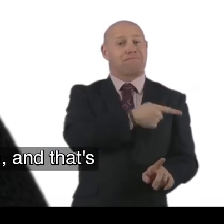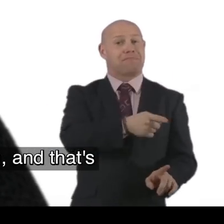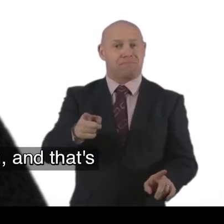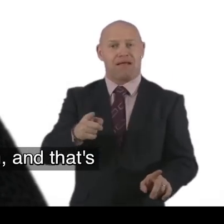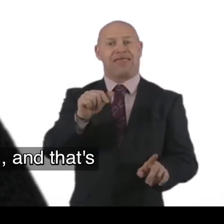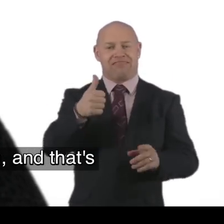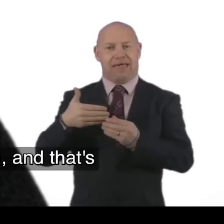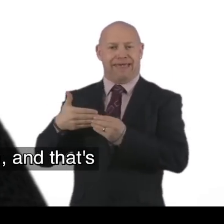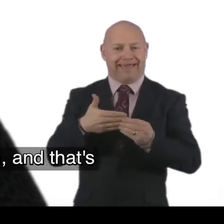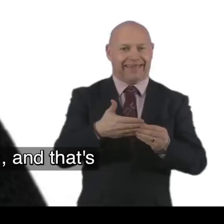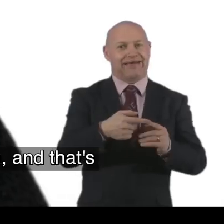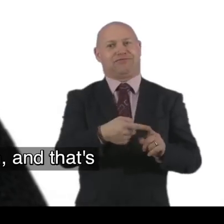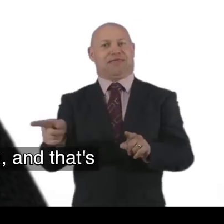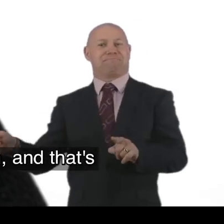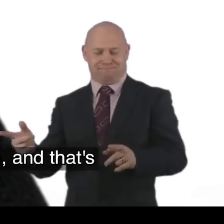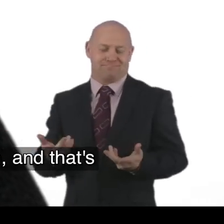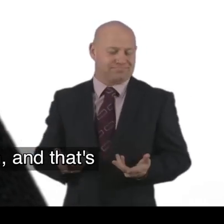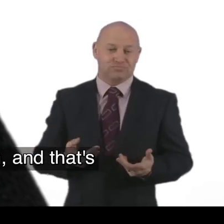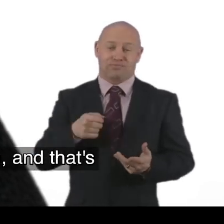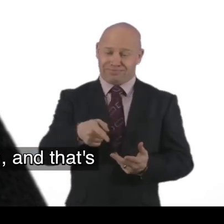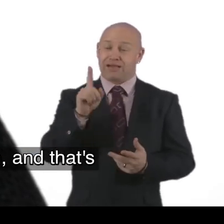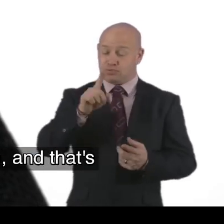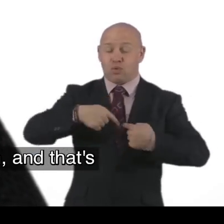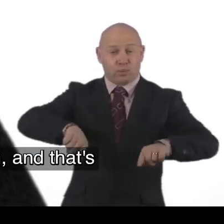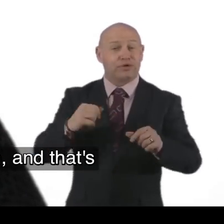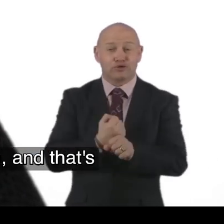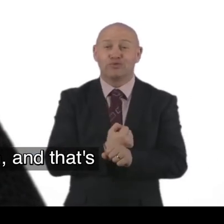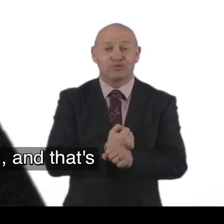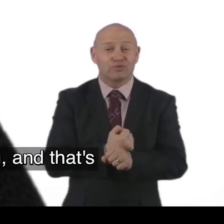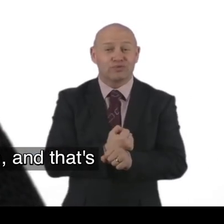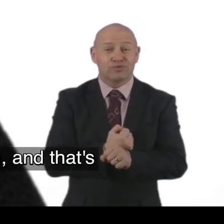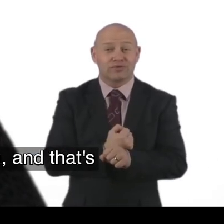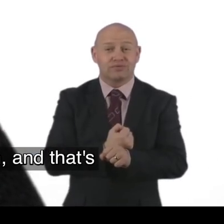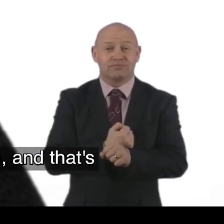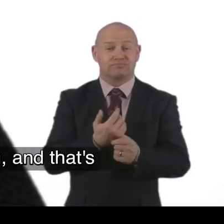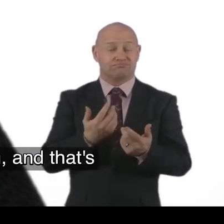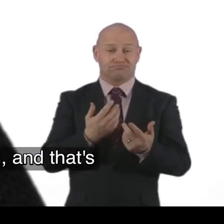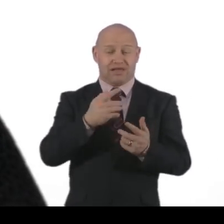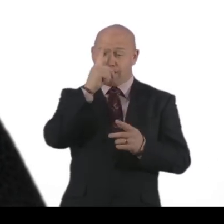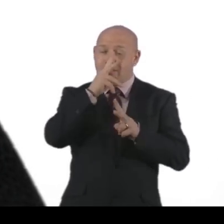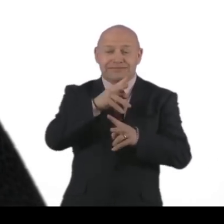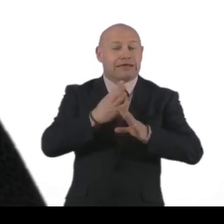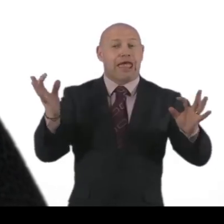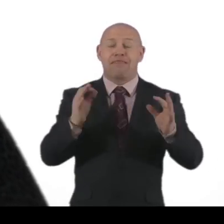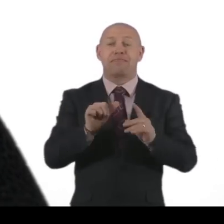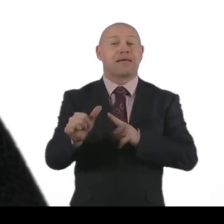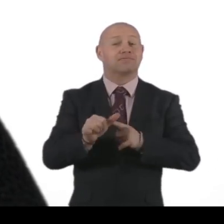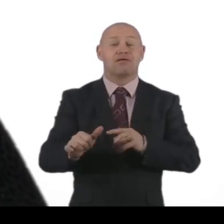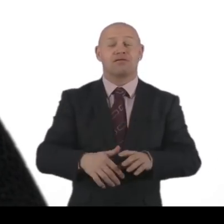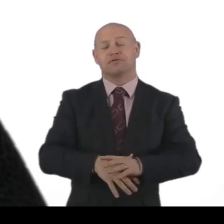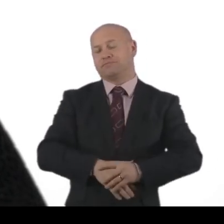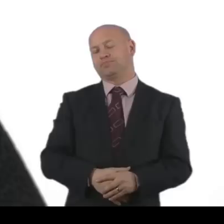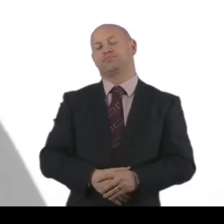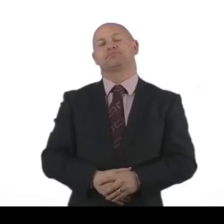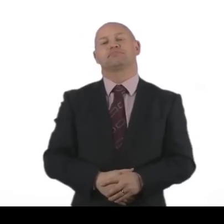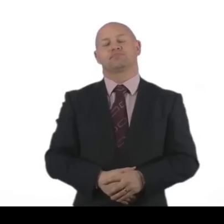But listen to the people and then guide them. And I think that's what the girls do in this office. I kind of